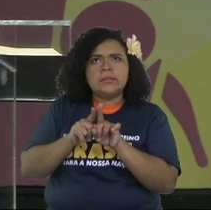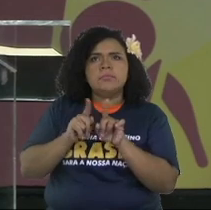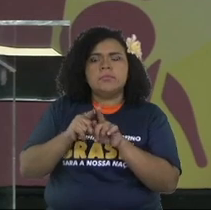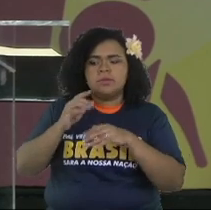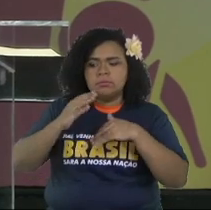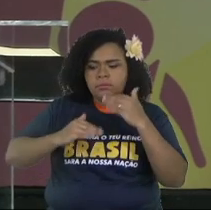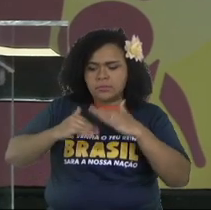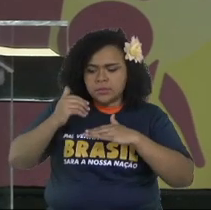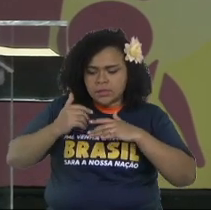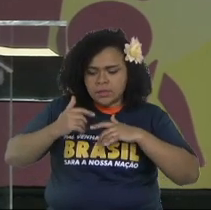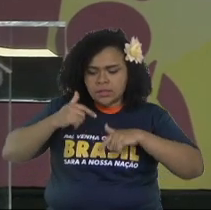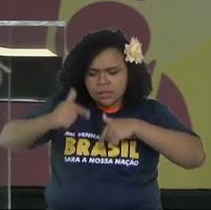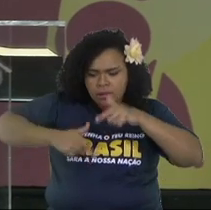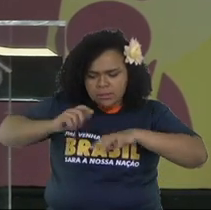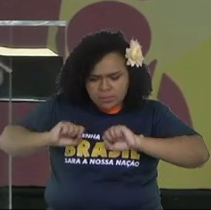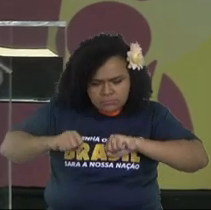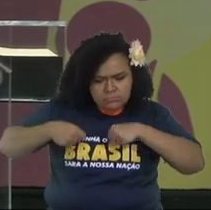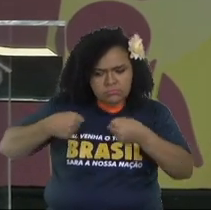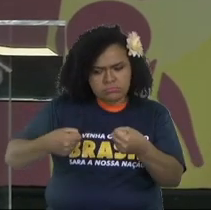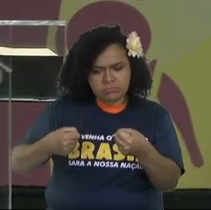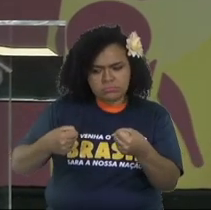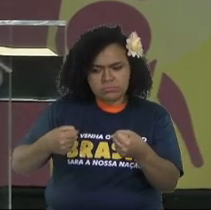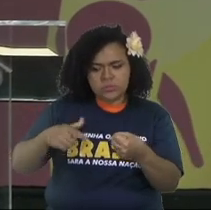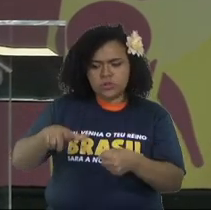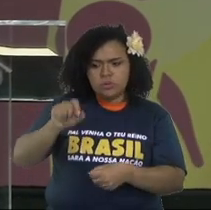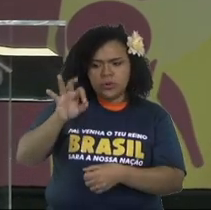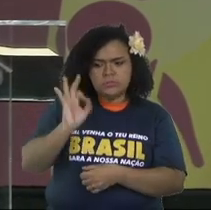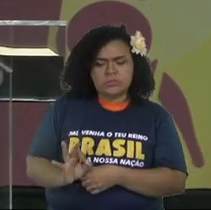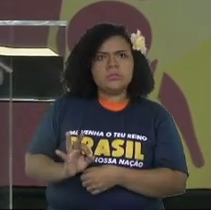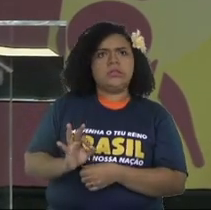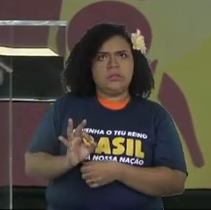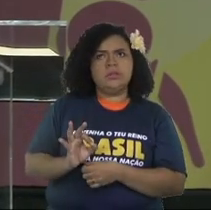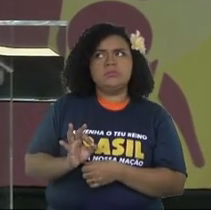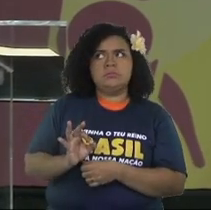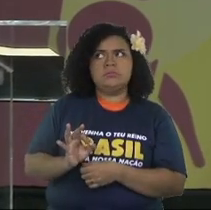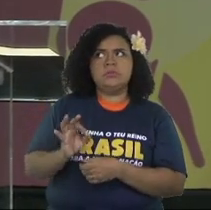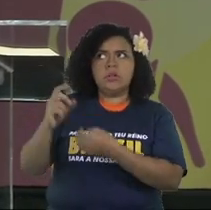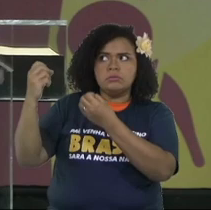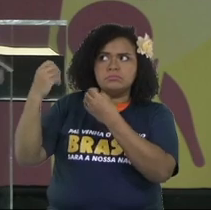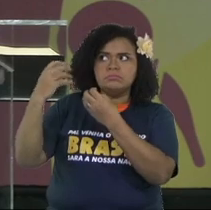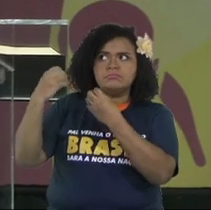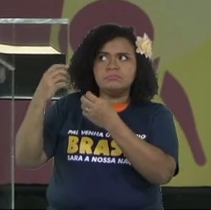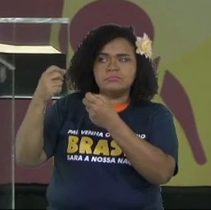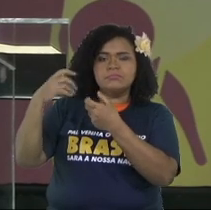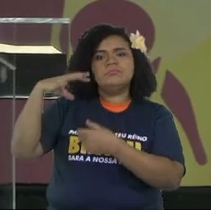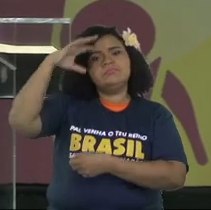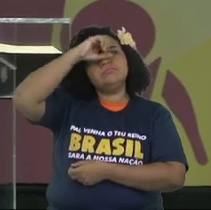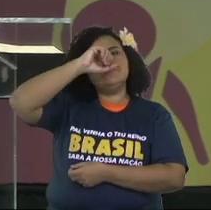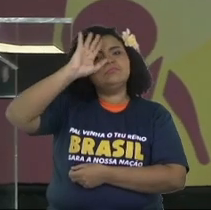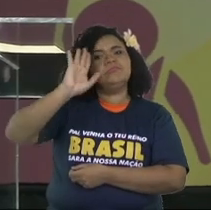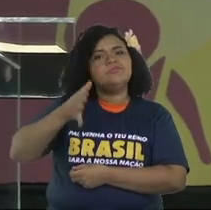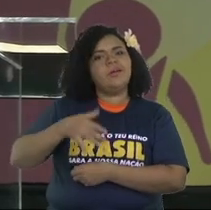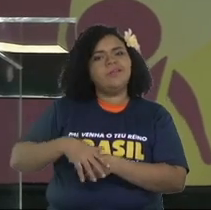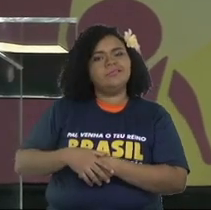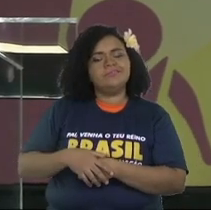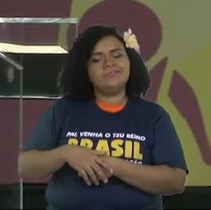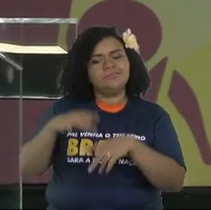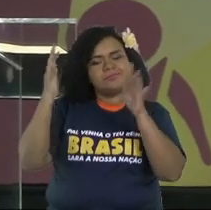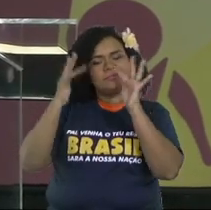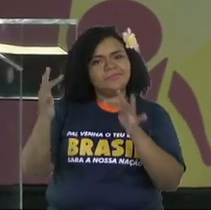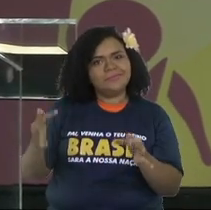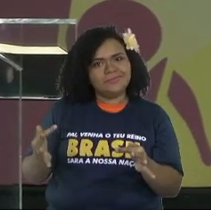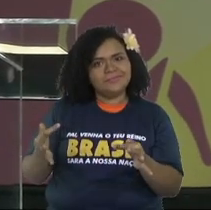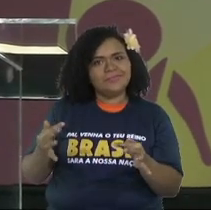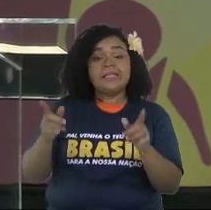decisions, being able to make good decisions. the God's definition of richness is you